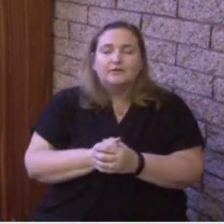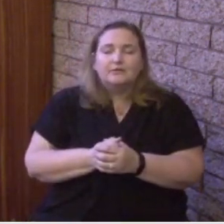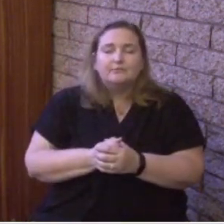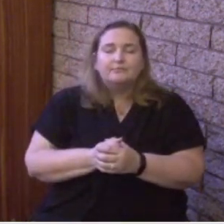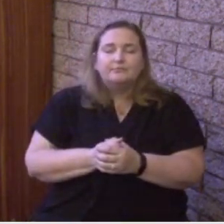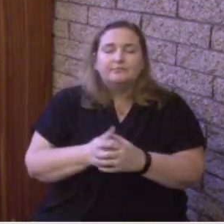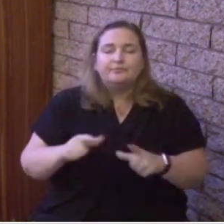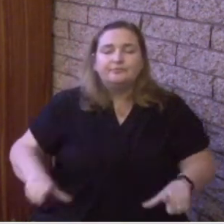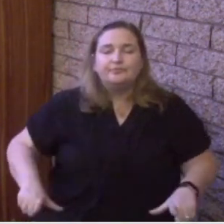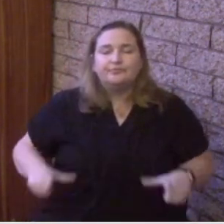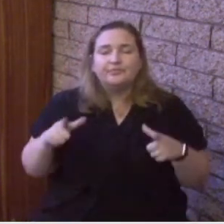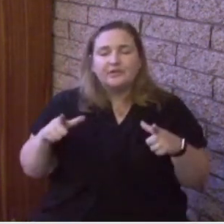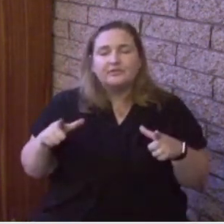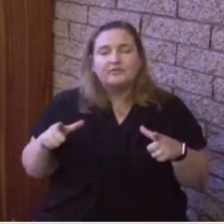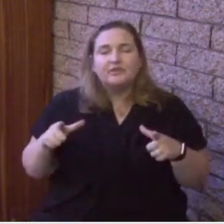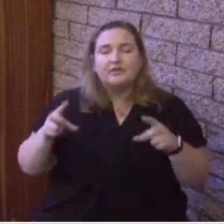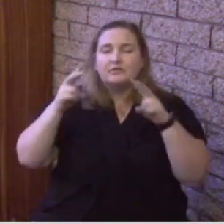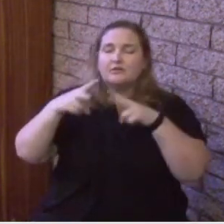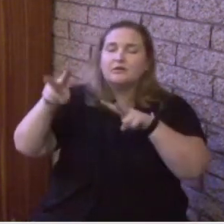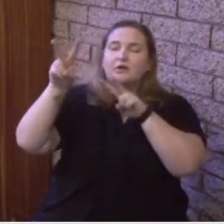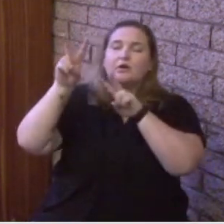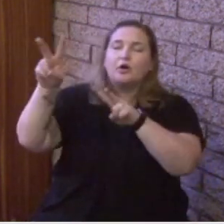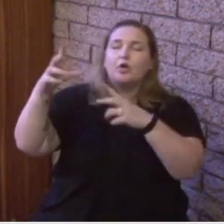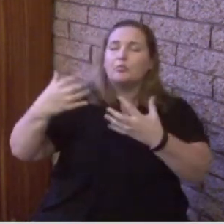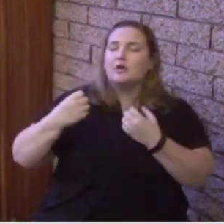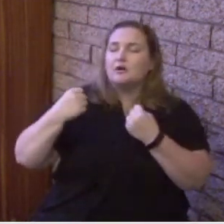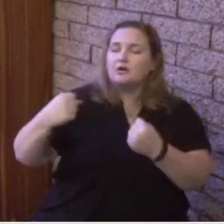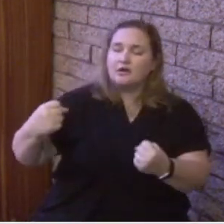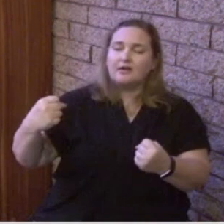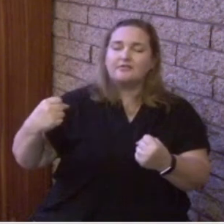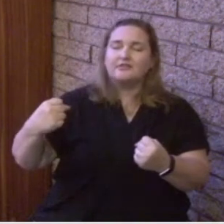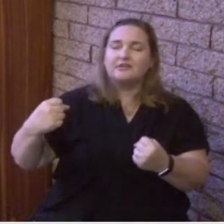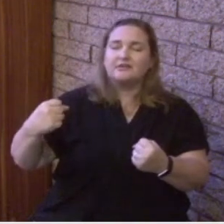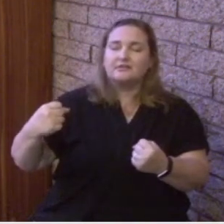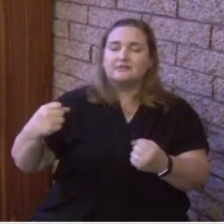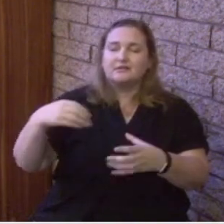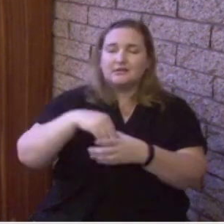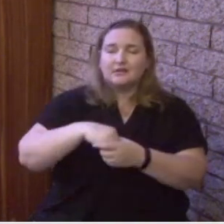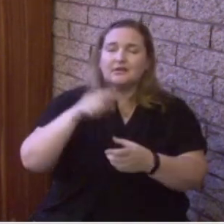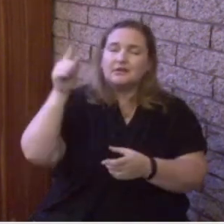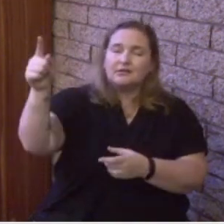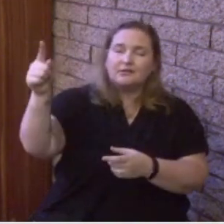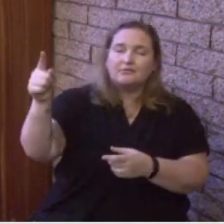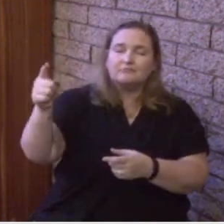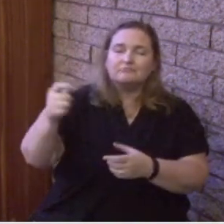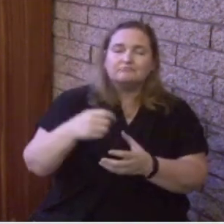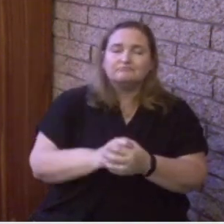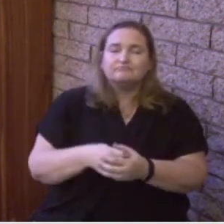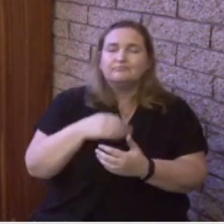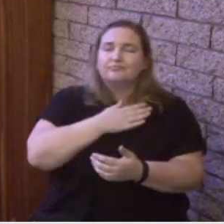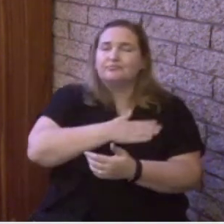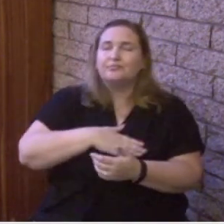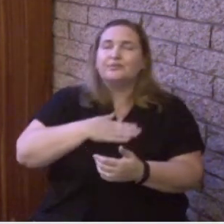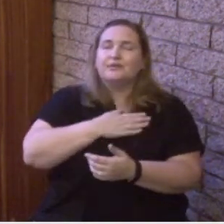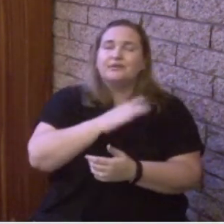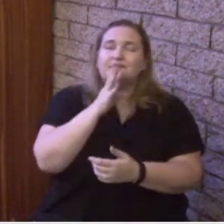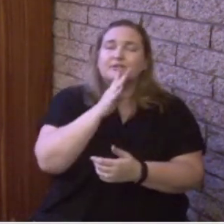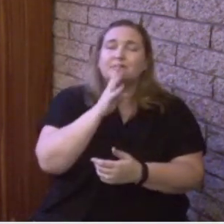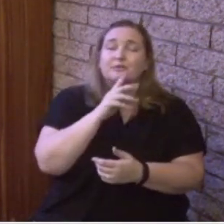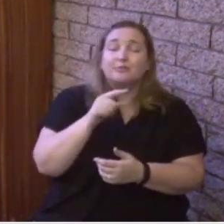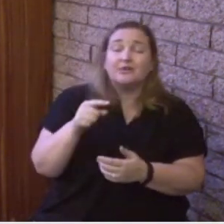living a life of hope and confidence in You. Father, we just ask that You speak to us maybe in a new way